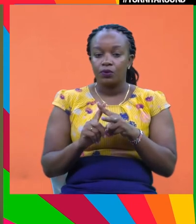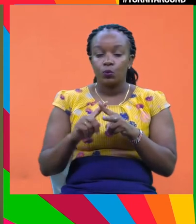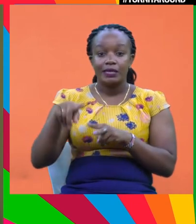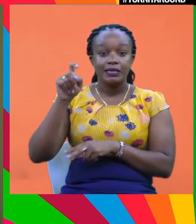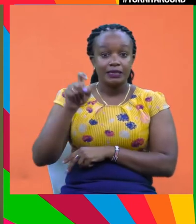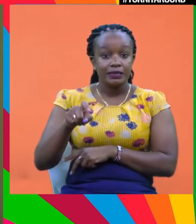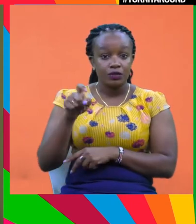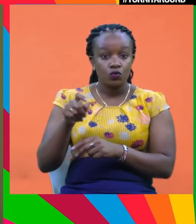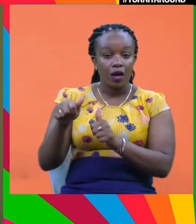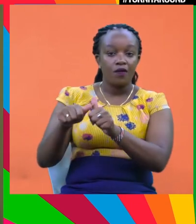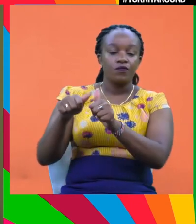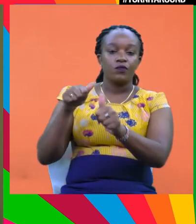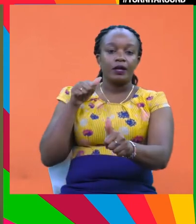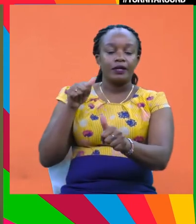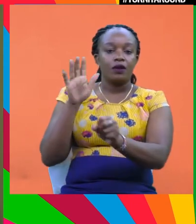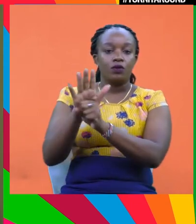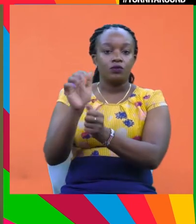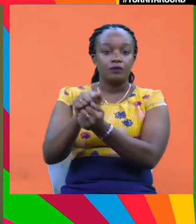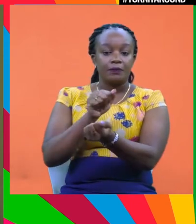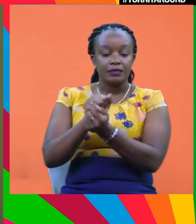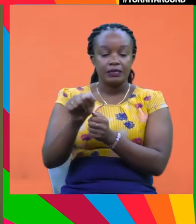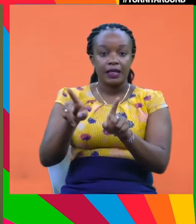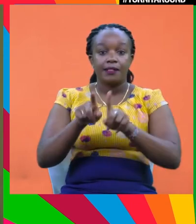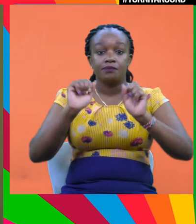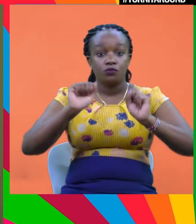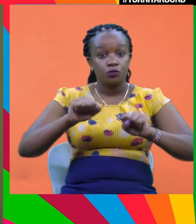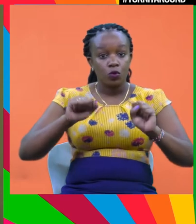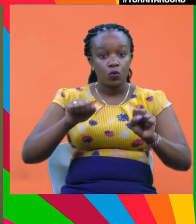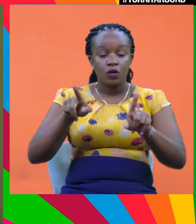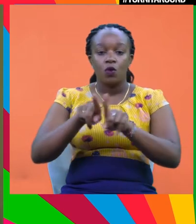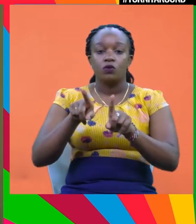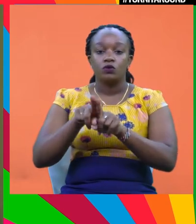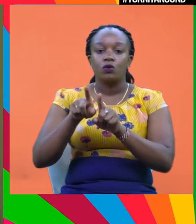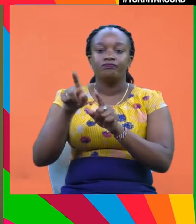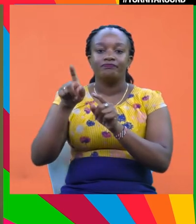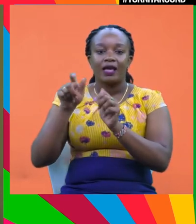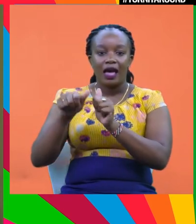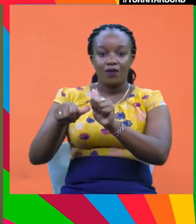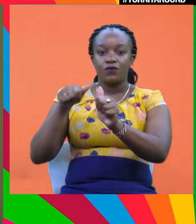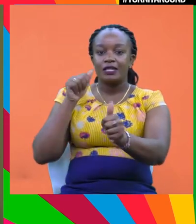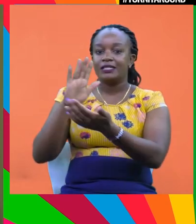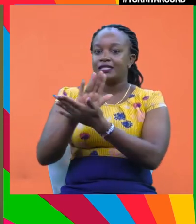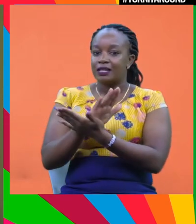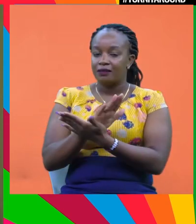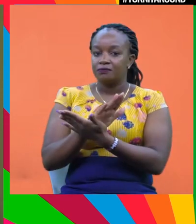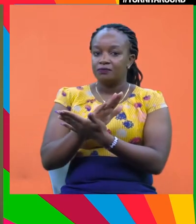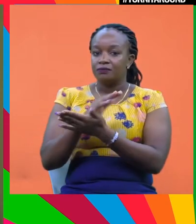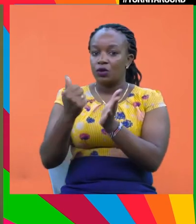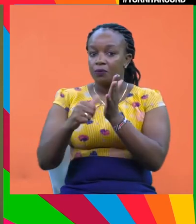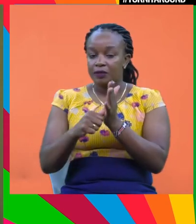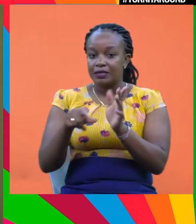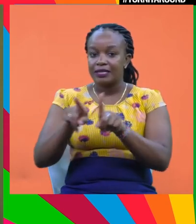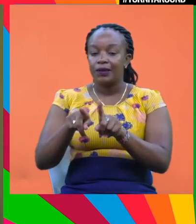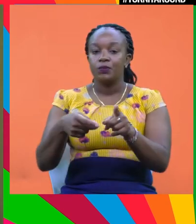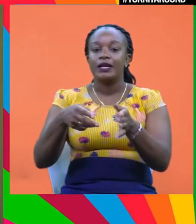ideally, we want to avoid as many damages as possible and we want to avoid catastrophic climate change in the first place. And that will